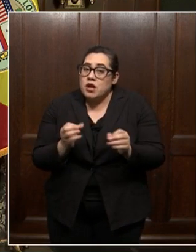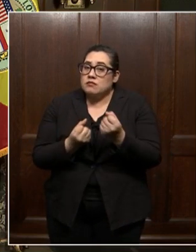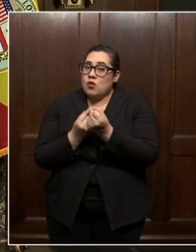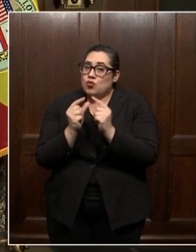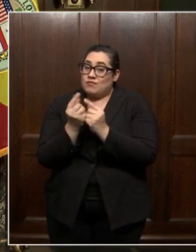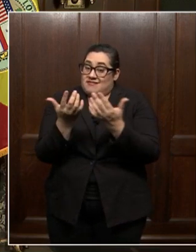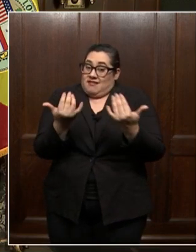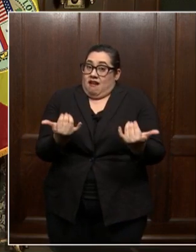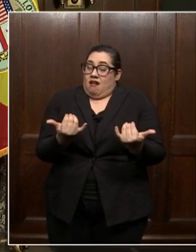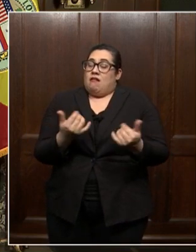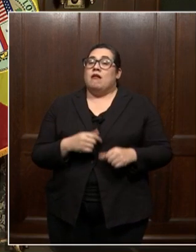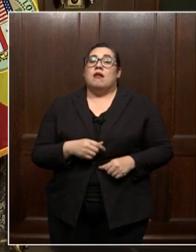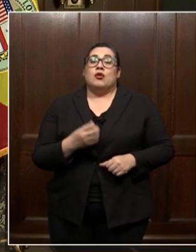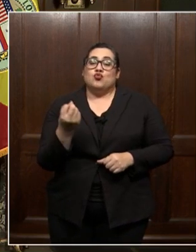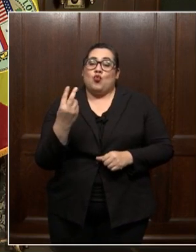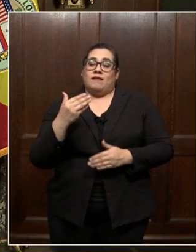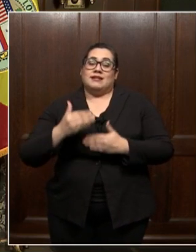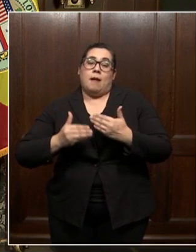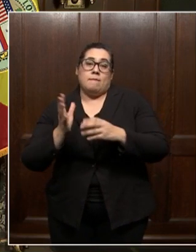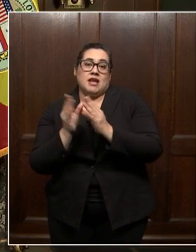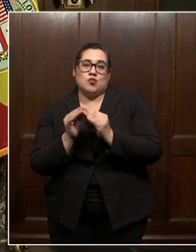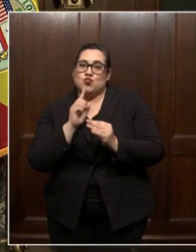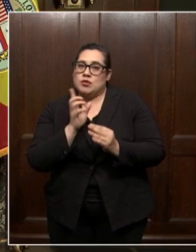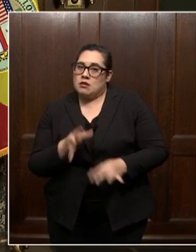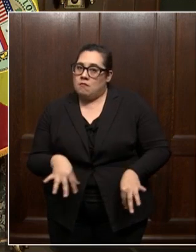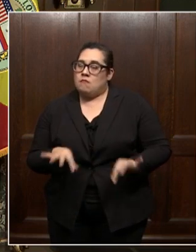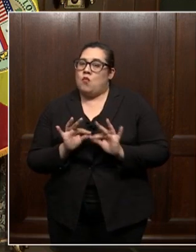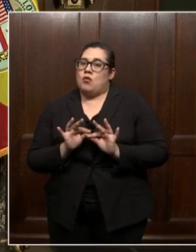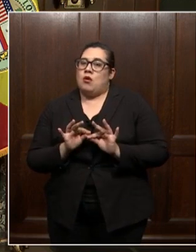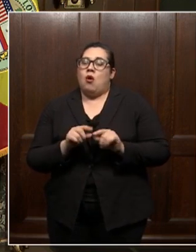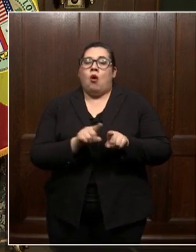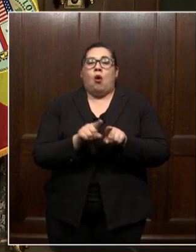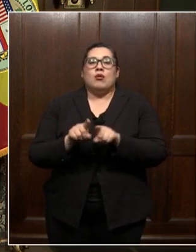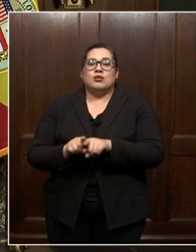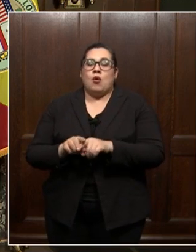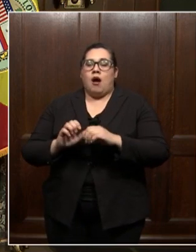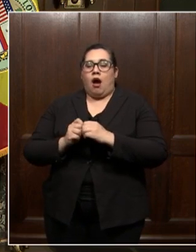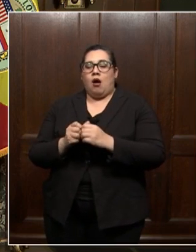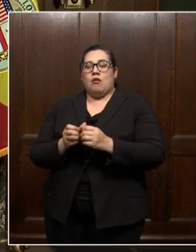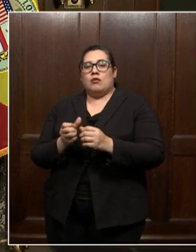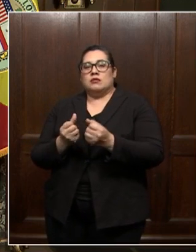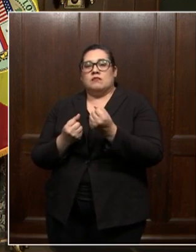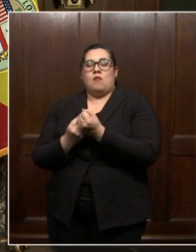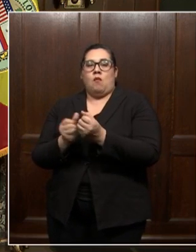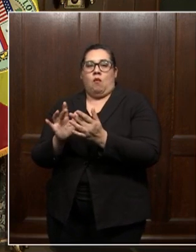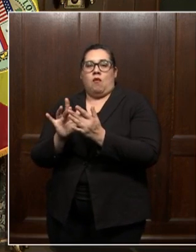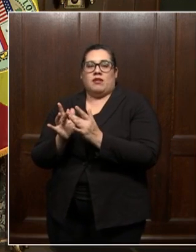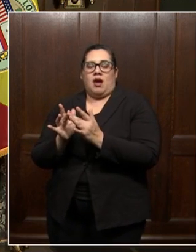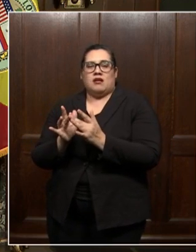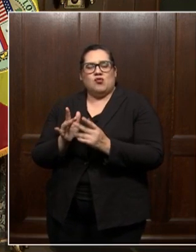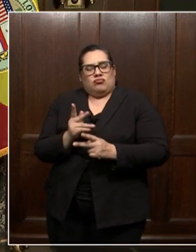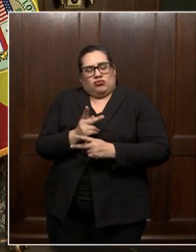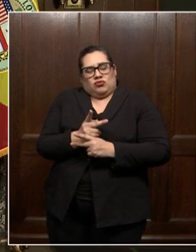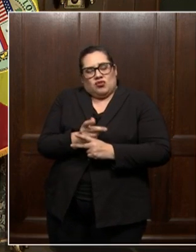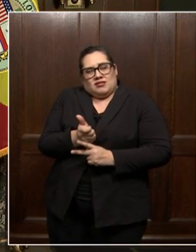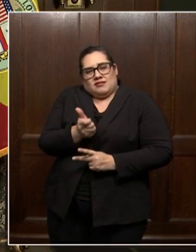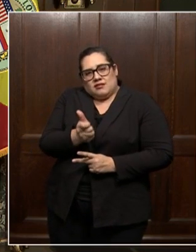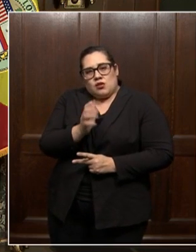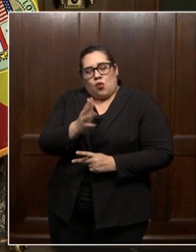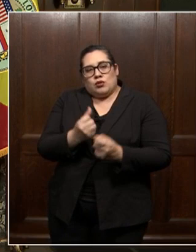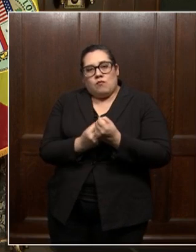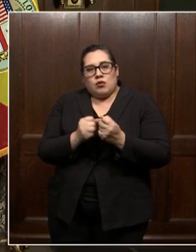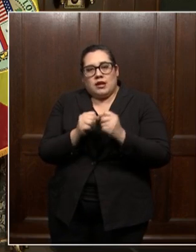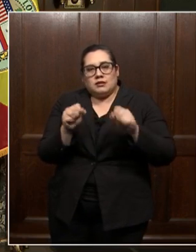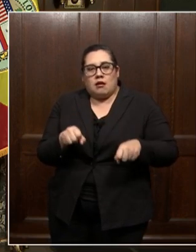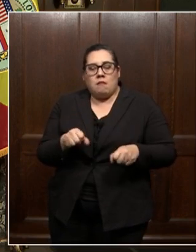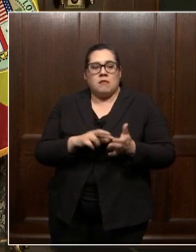at this time. Twelve-step meetings are really important and a source of online support. Nurture your own support system,